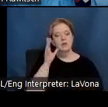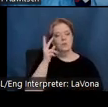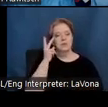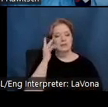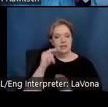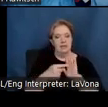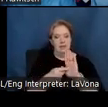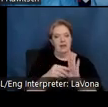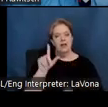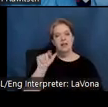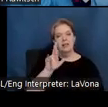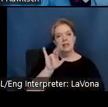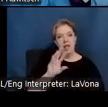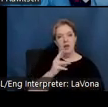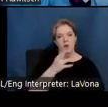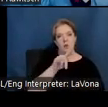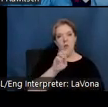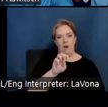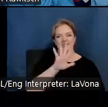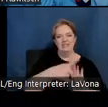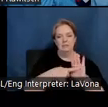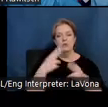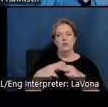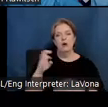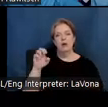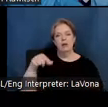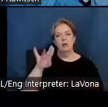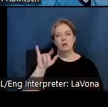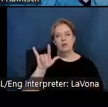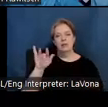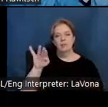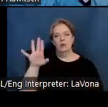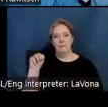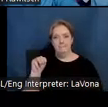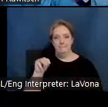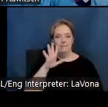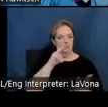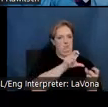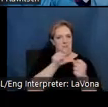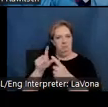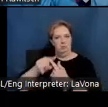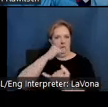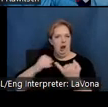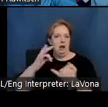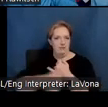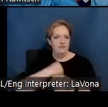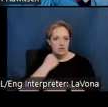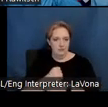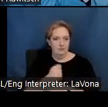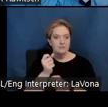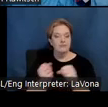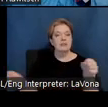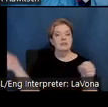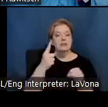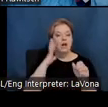on view in the Jacobs Education Center Gallery. It's currently on view, runs through the end of the year. In 2024, we'll be